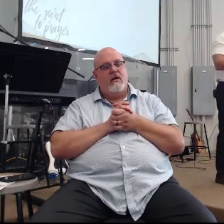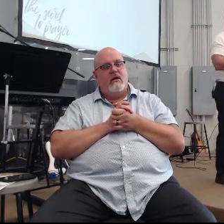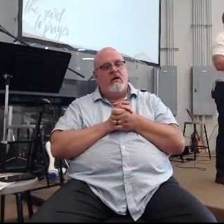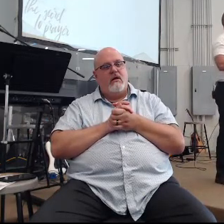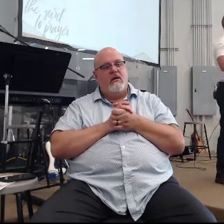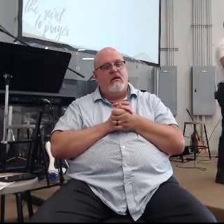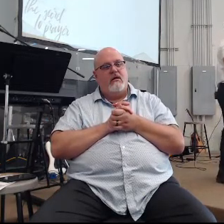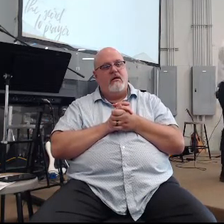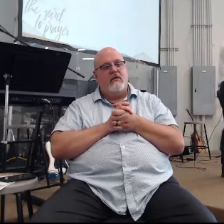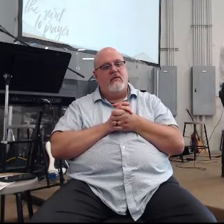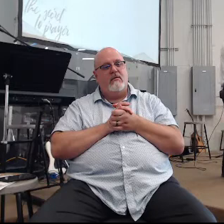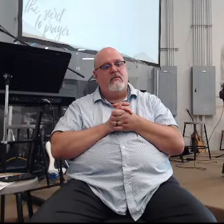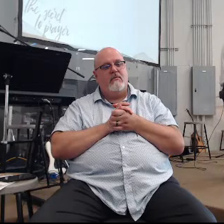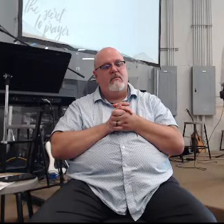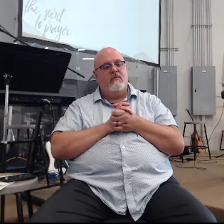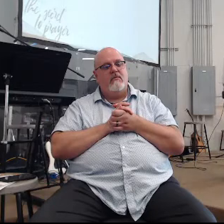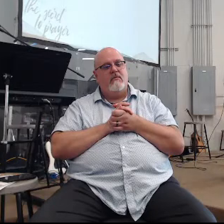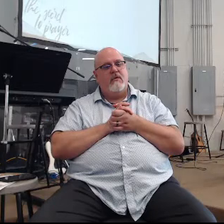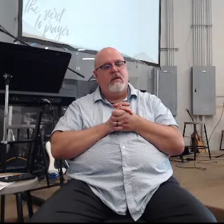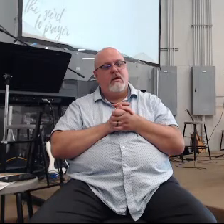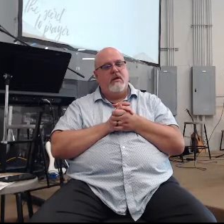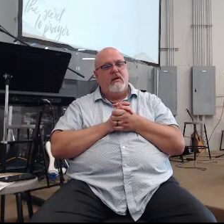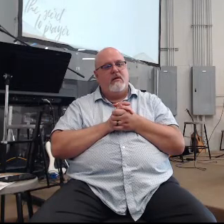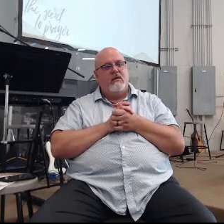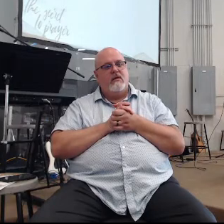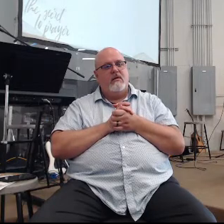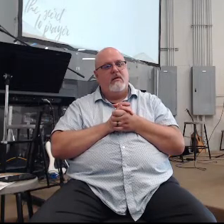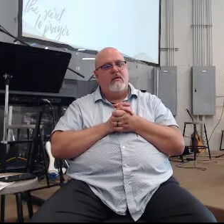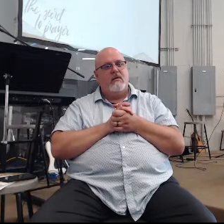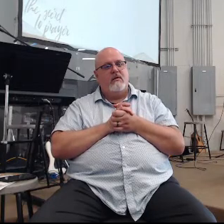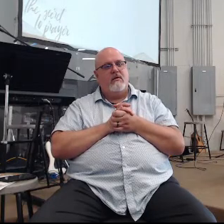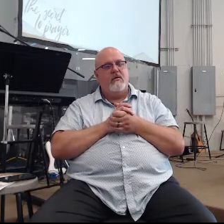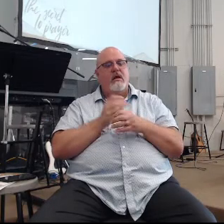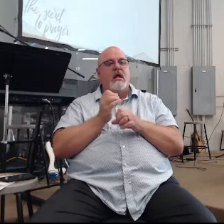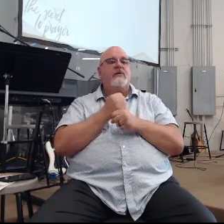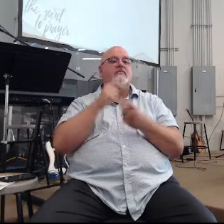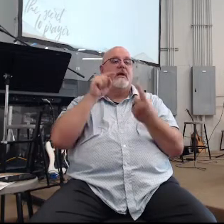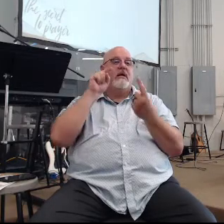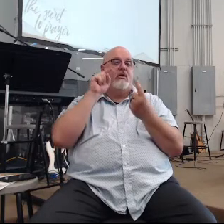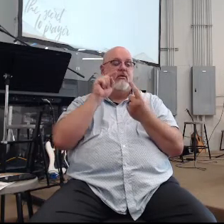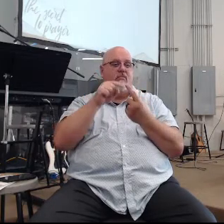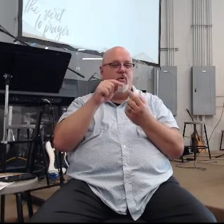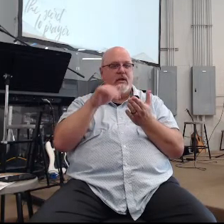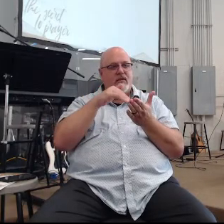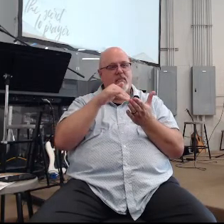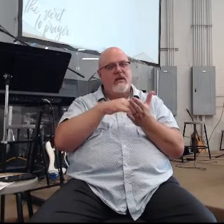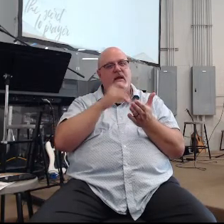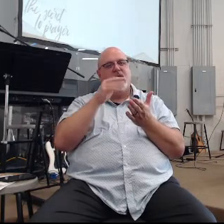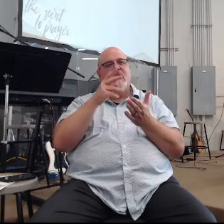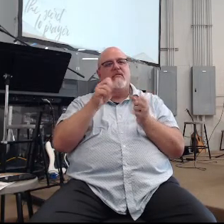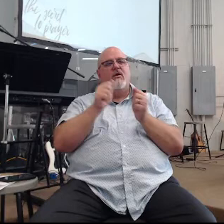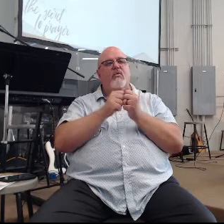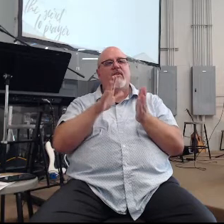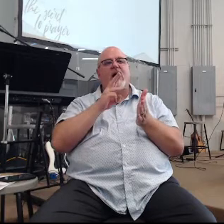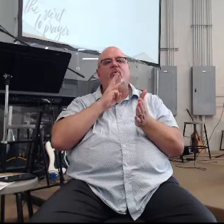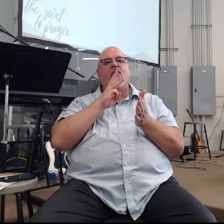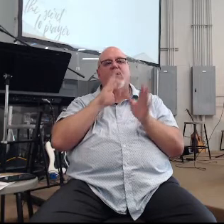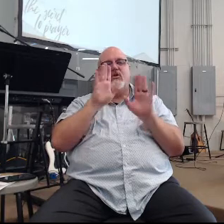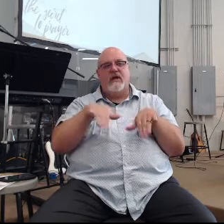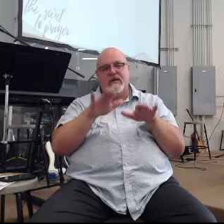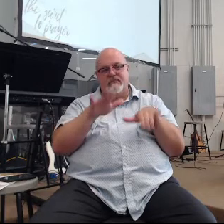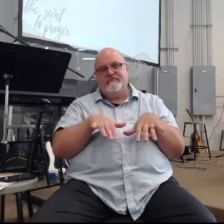no he was saying hey he was just making a point to them even in the midst of their drought so